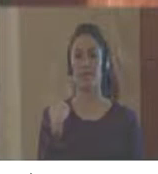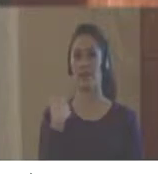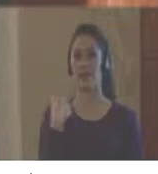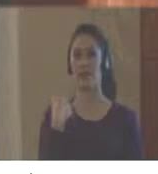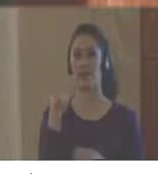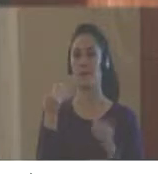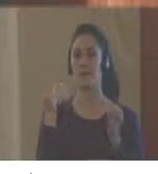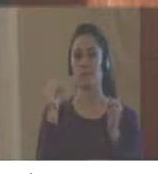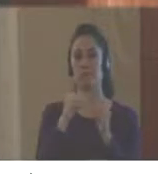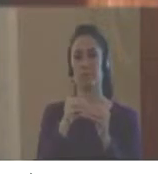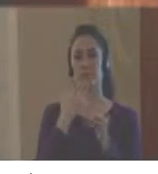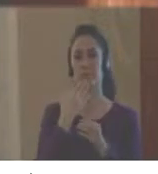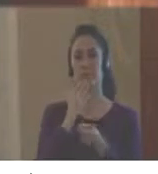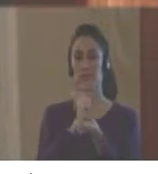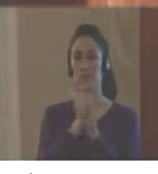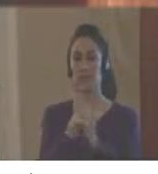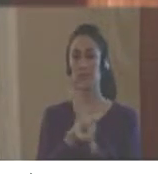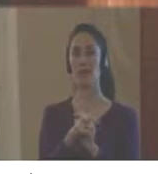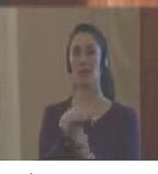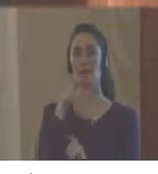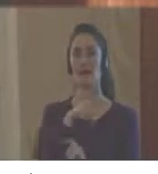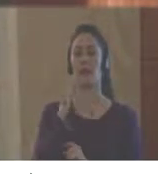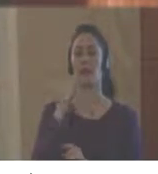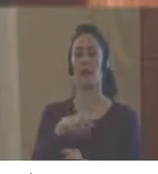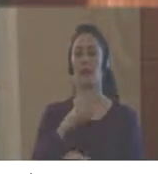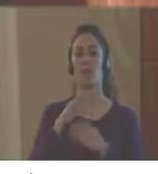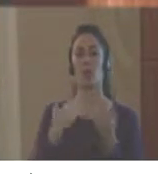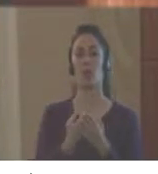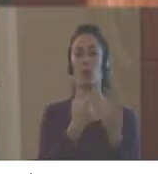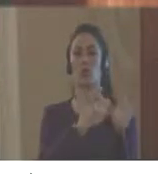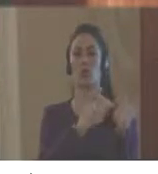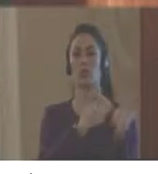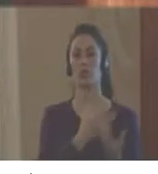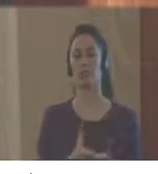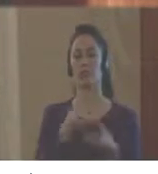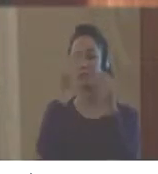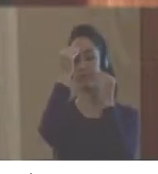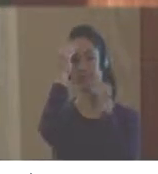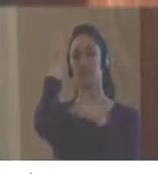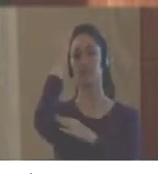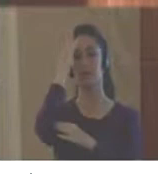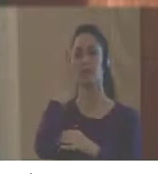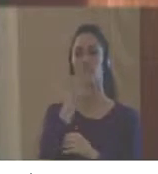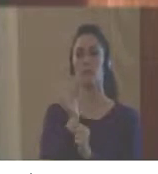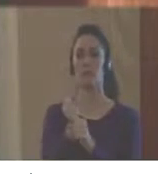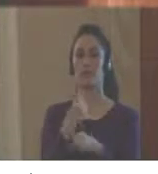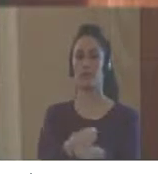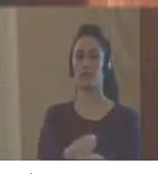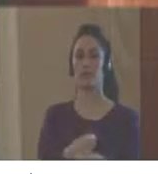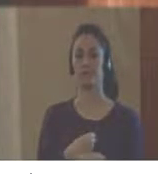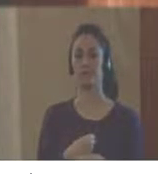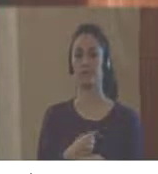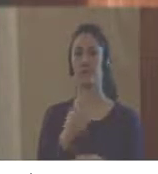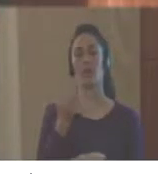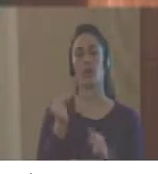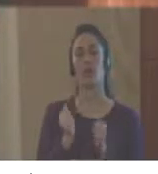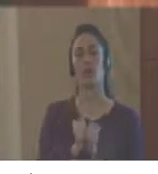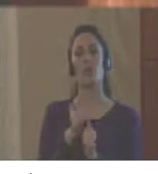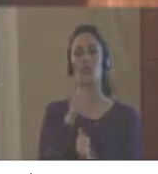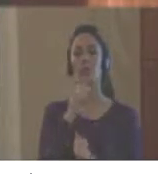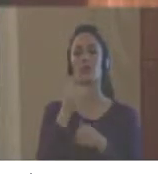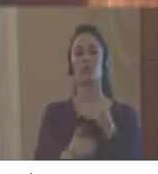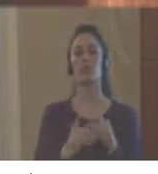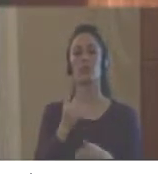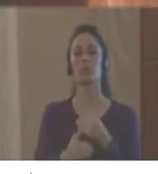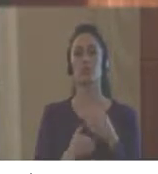in the regulatory framework, if they actually have responsibilities defined for these units of the territory with regard to each